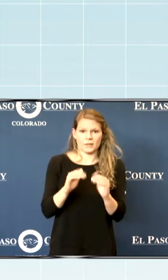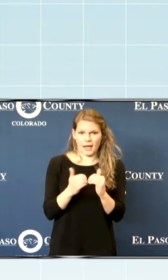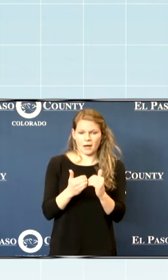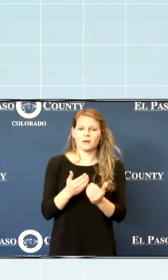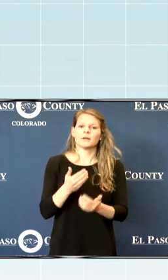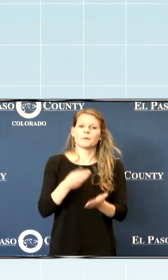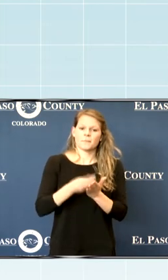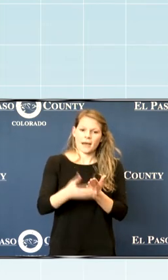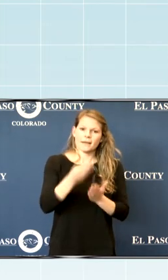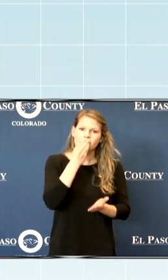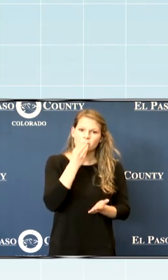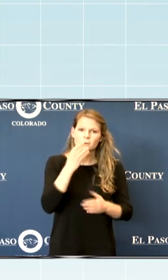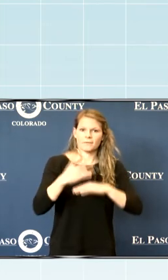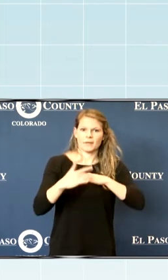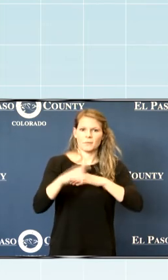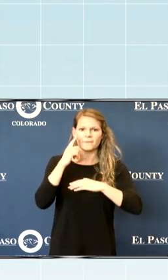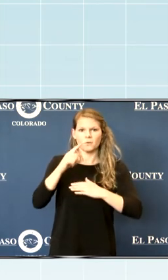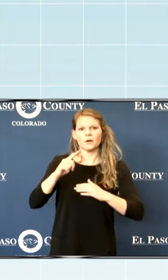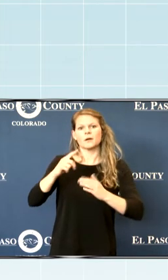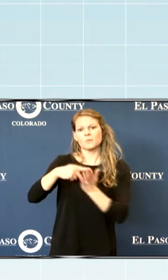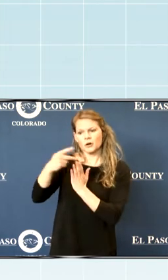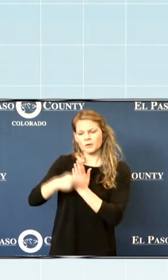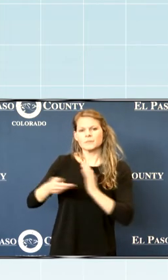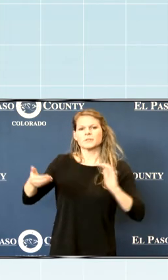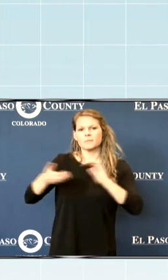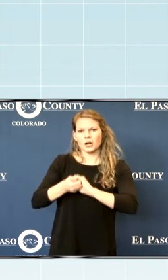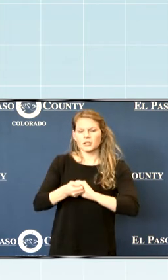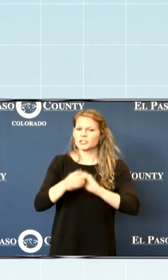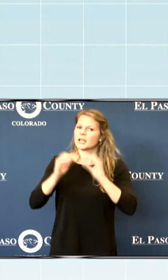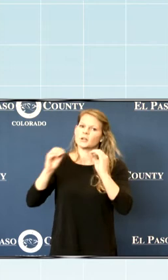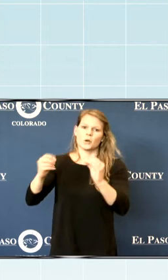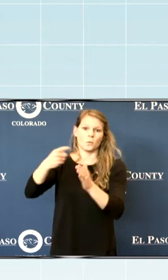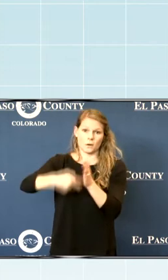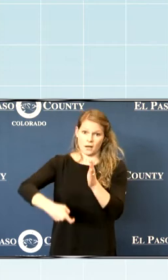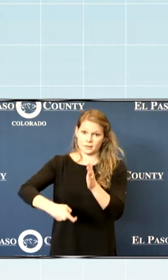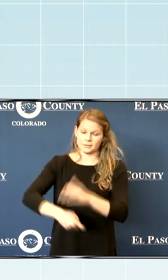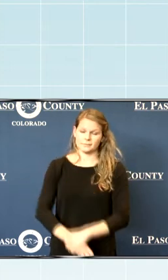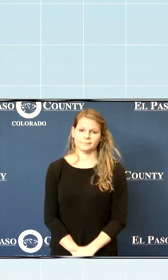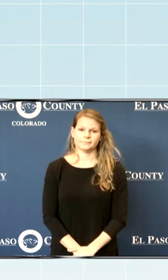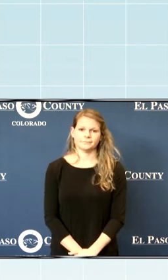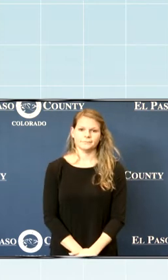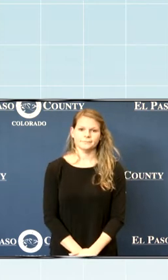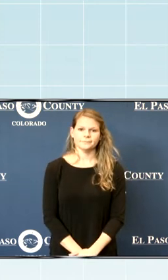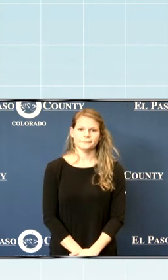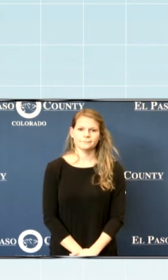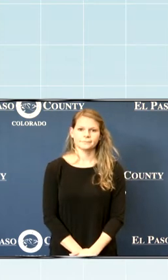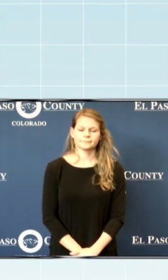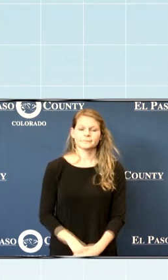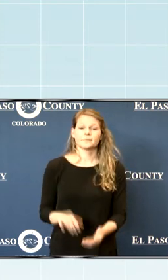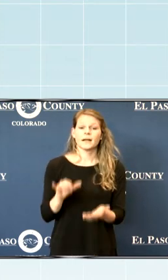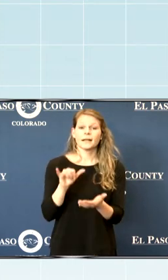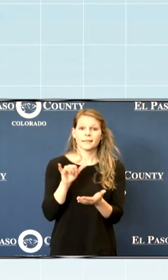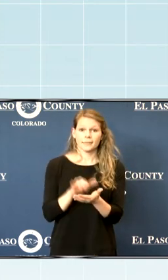be made available to our partners and programs at no cost. This will,